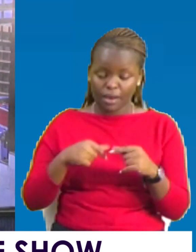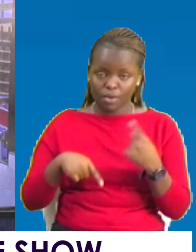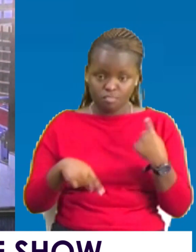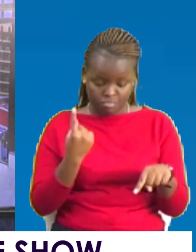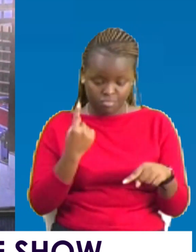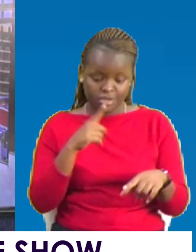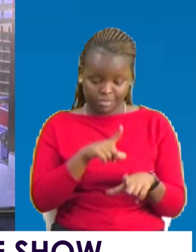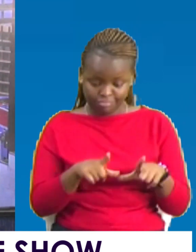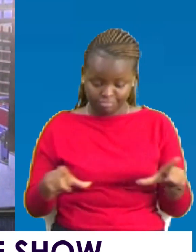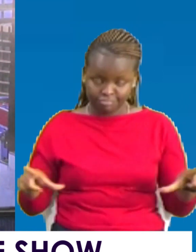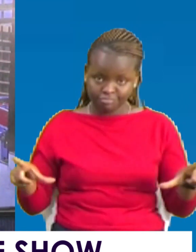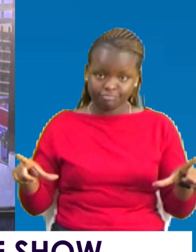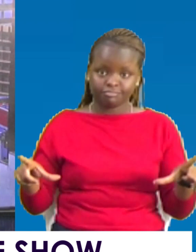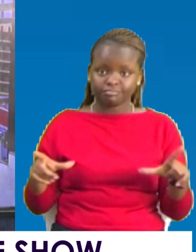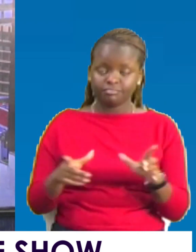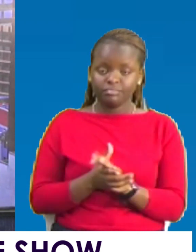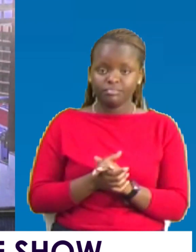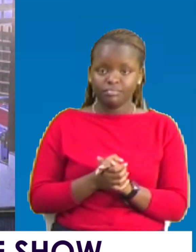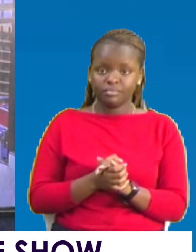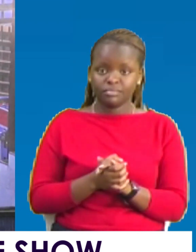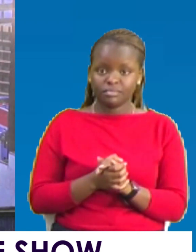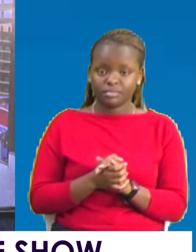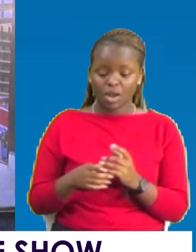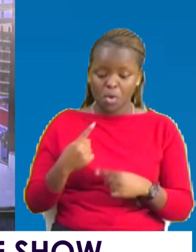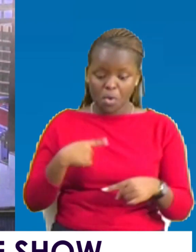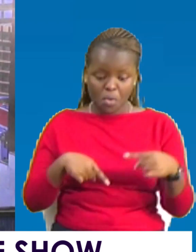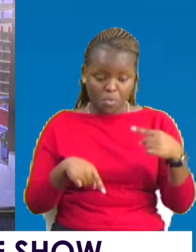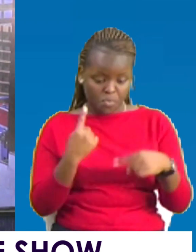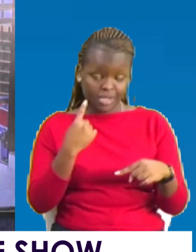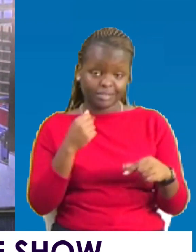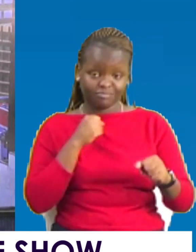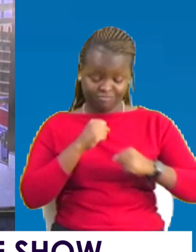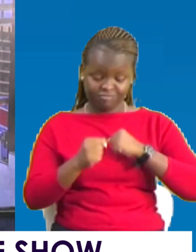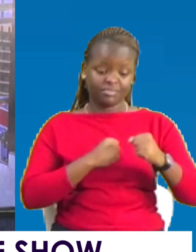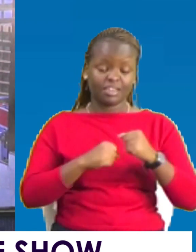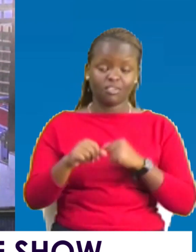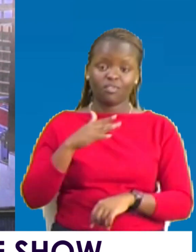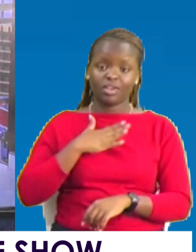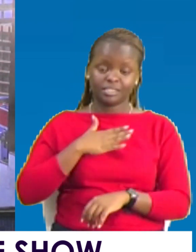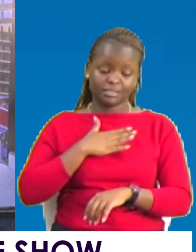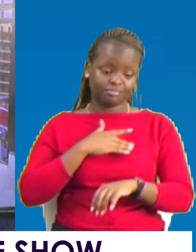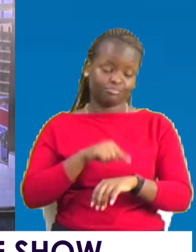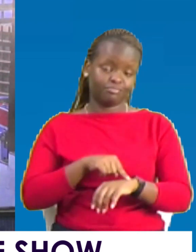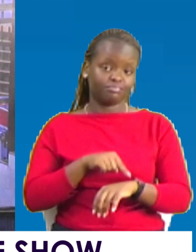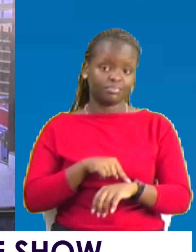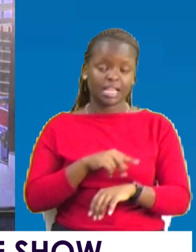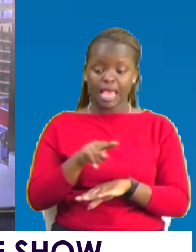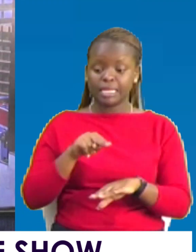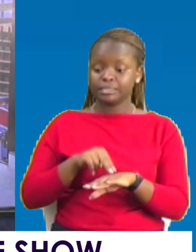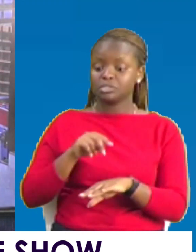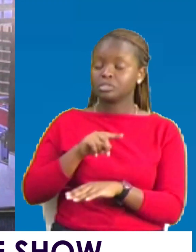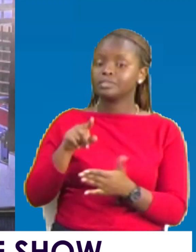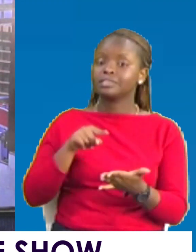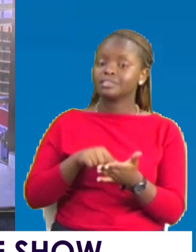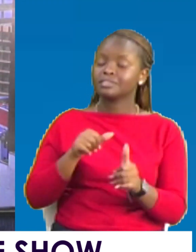conquer the giants of this nation. To win the battle of our time. Because this nation is